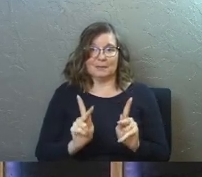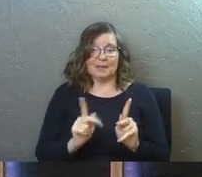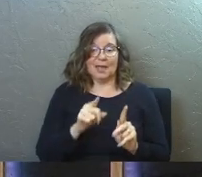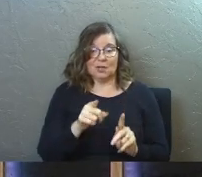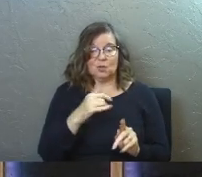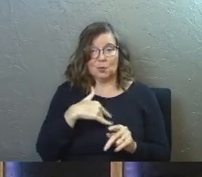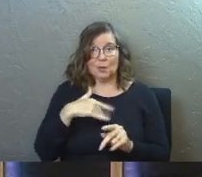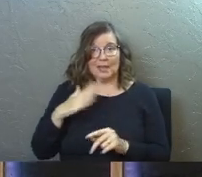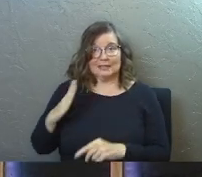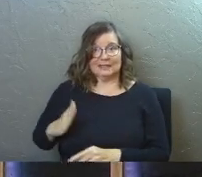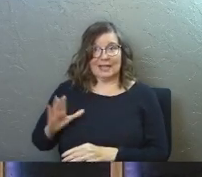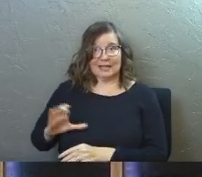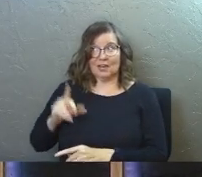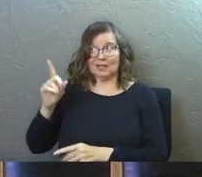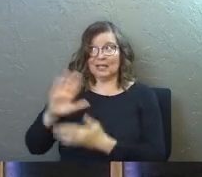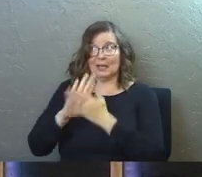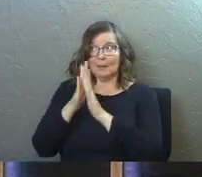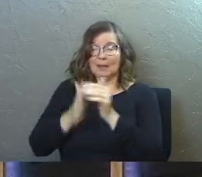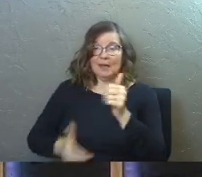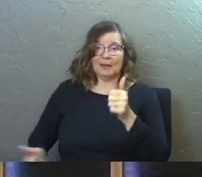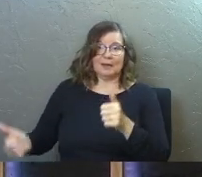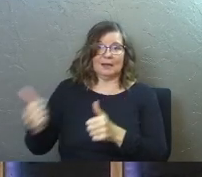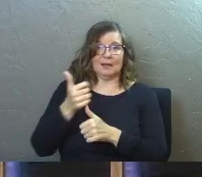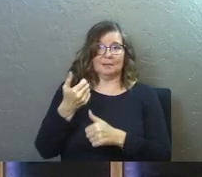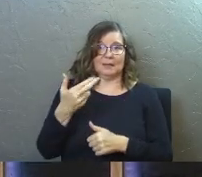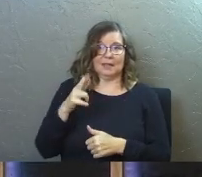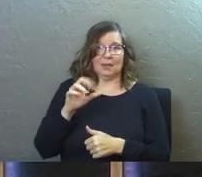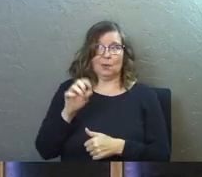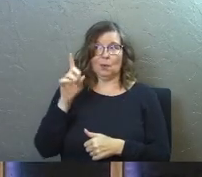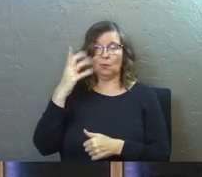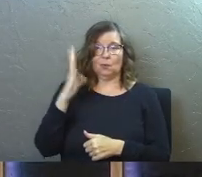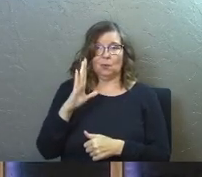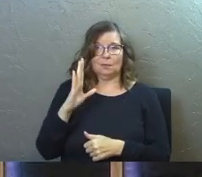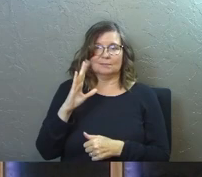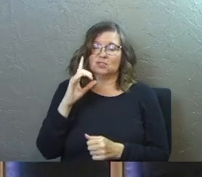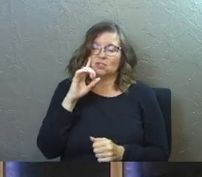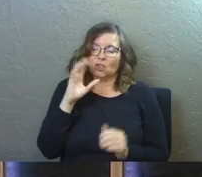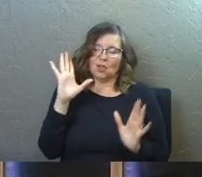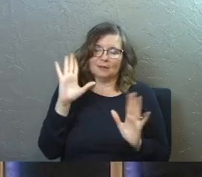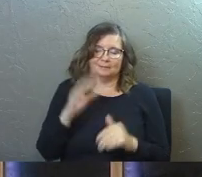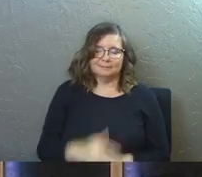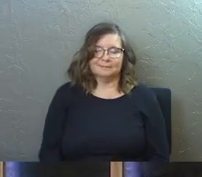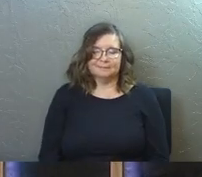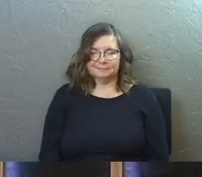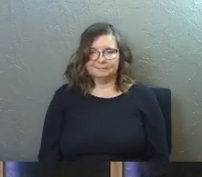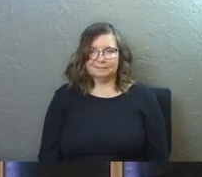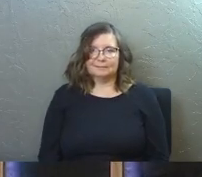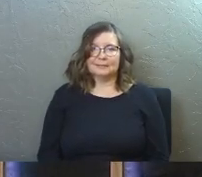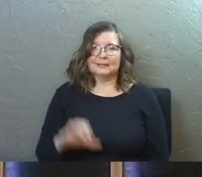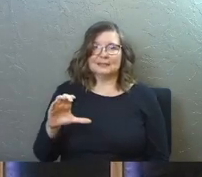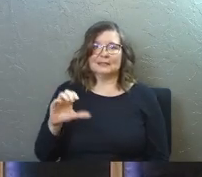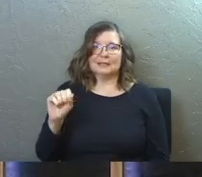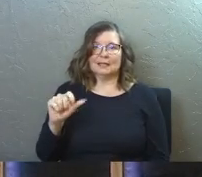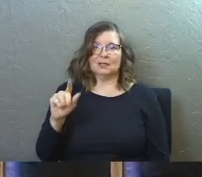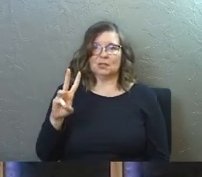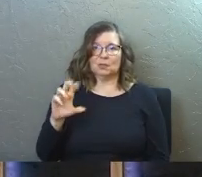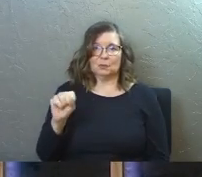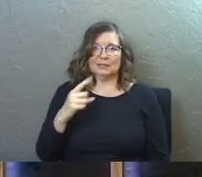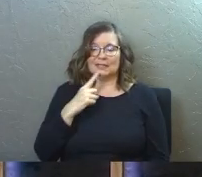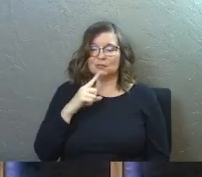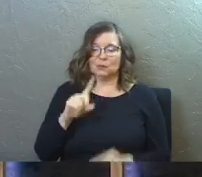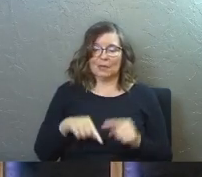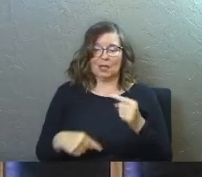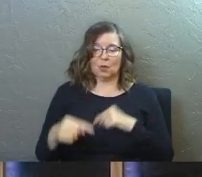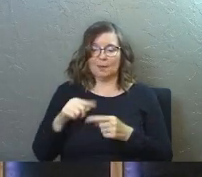And as you as a side character, he becomes the hero. Just a thought. C.S. Lewis said, you